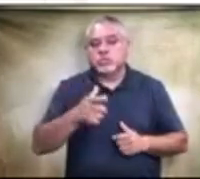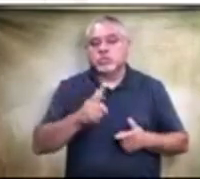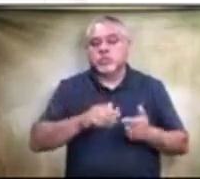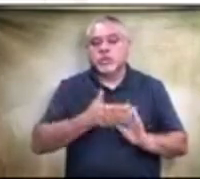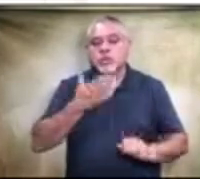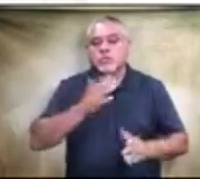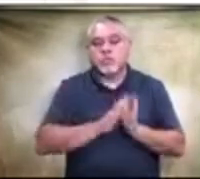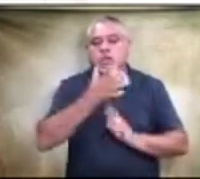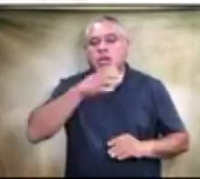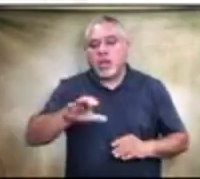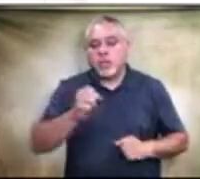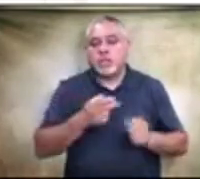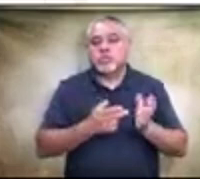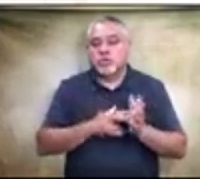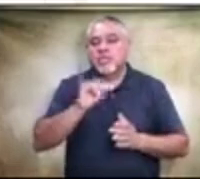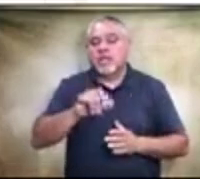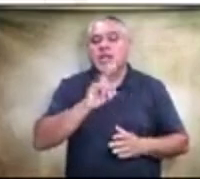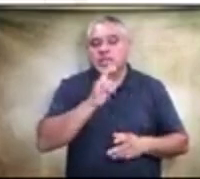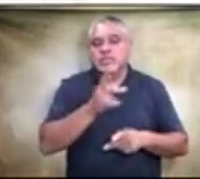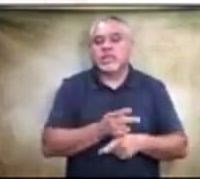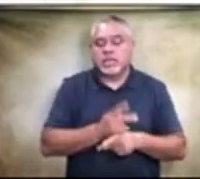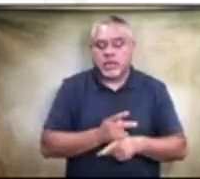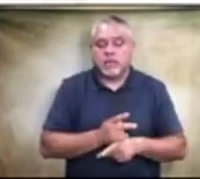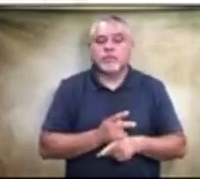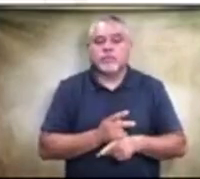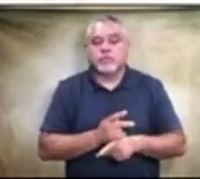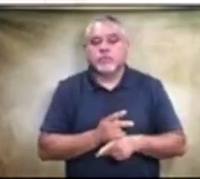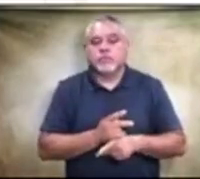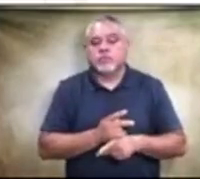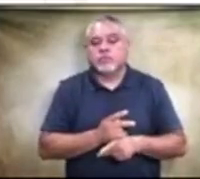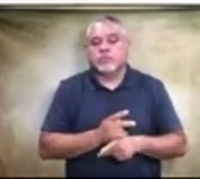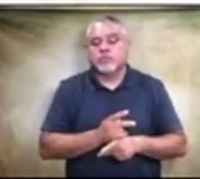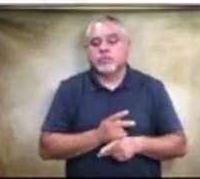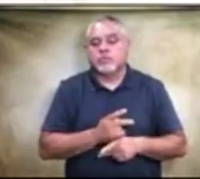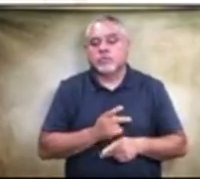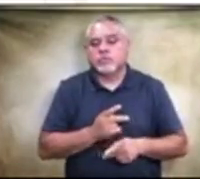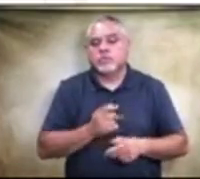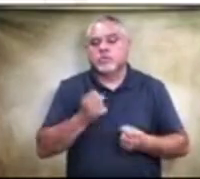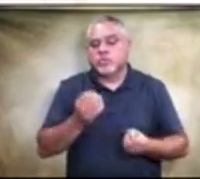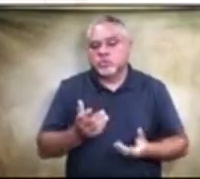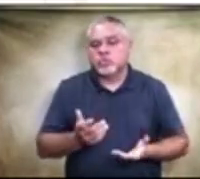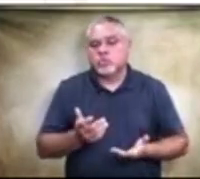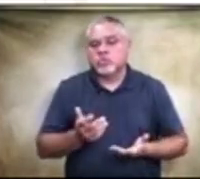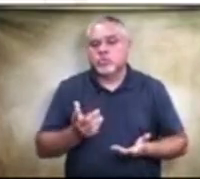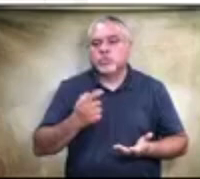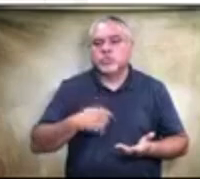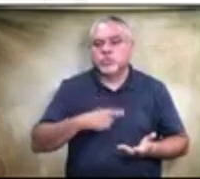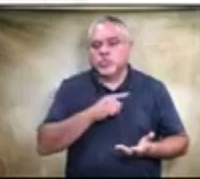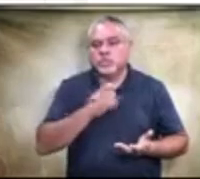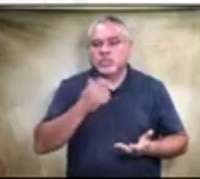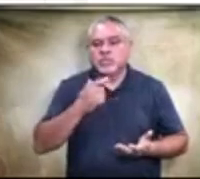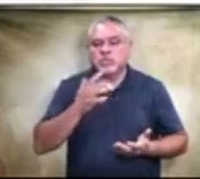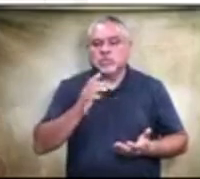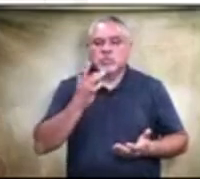to make sure that that is taken care of because no one wants to sit in sewage. Um, so if we, we make sure that we have enough